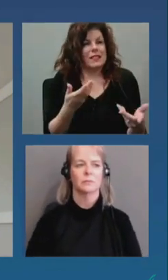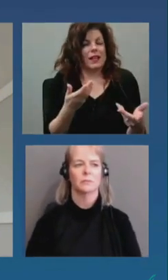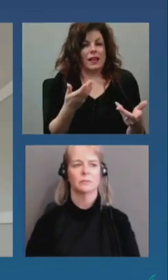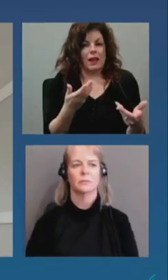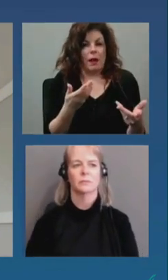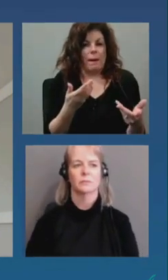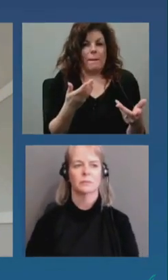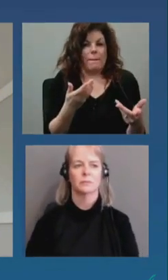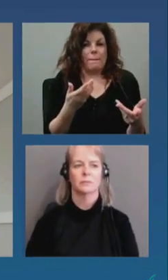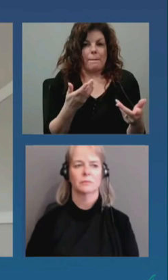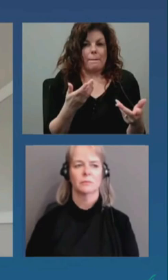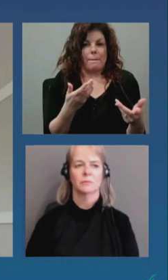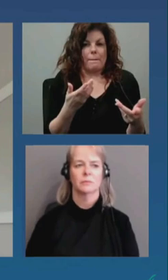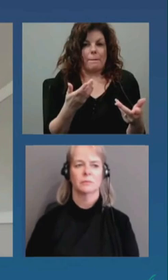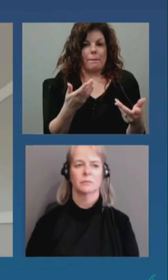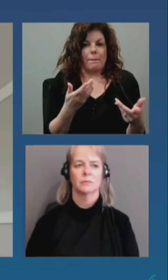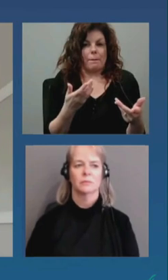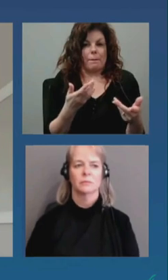peut utiliser les moyens